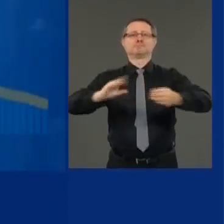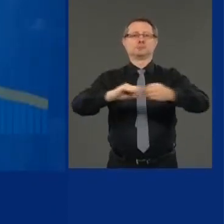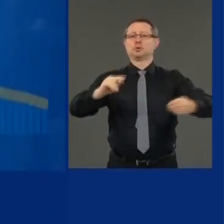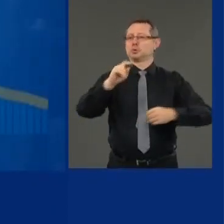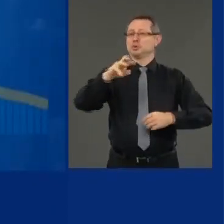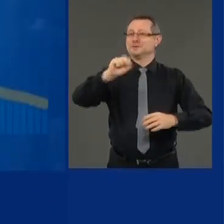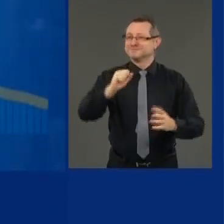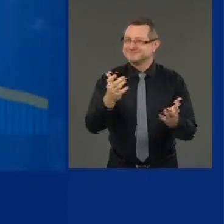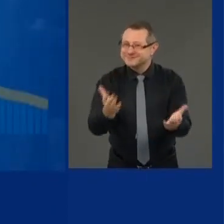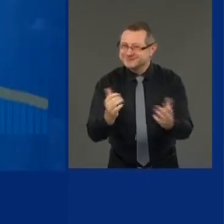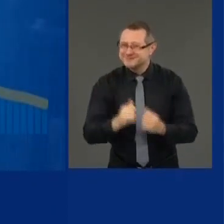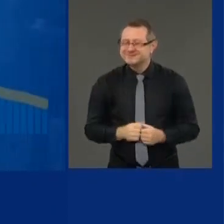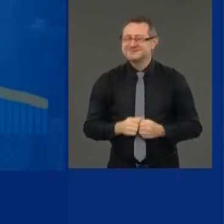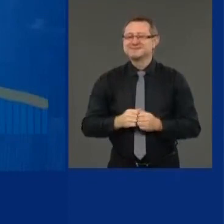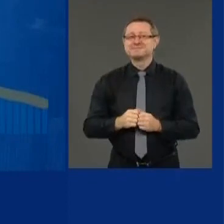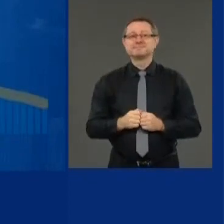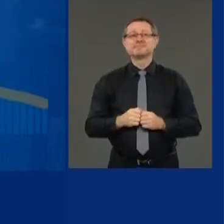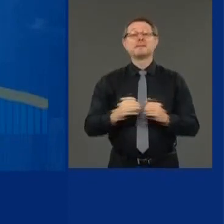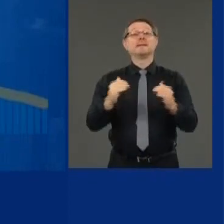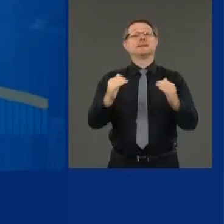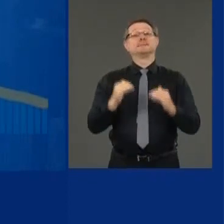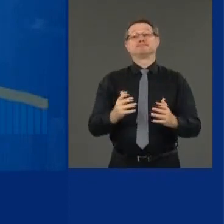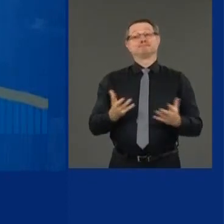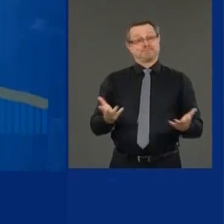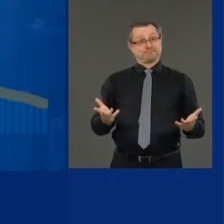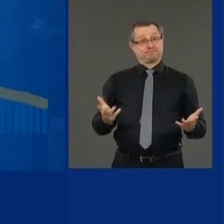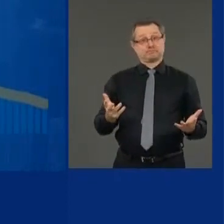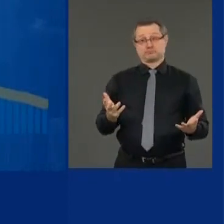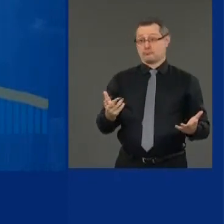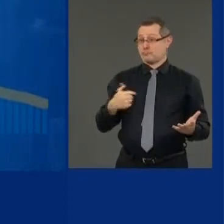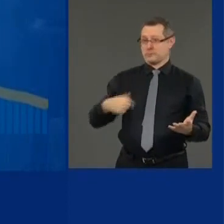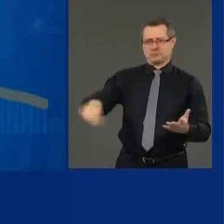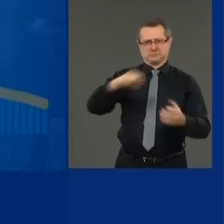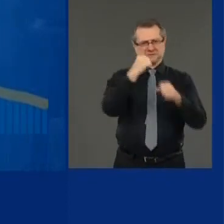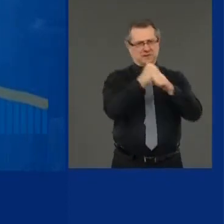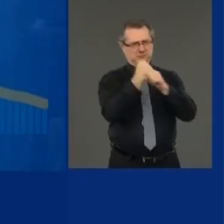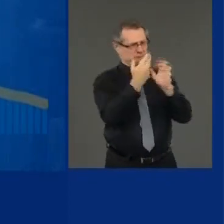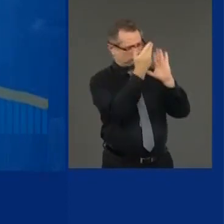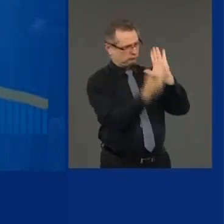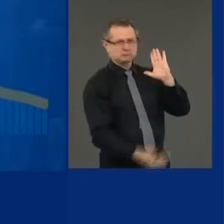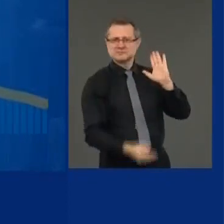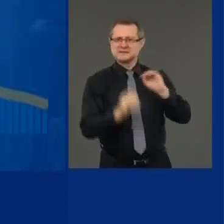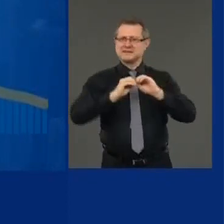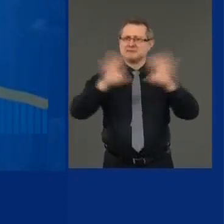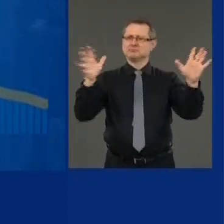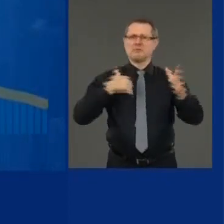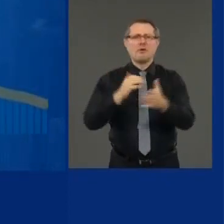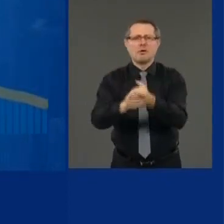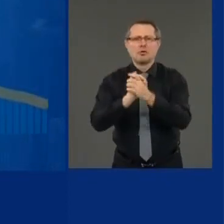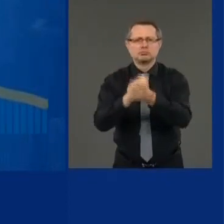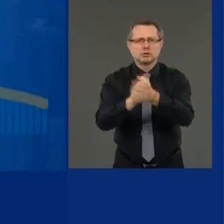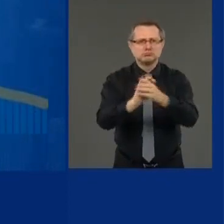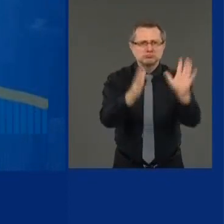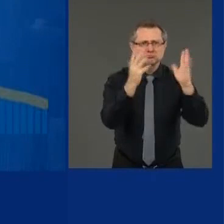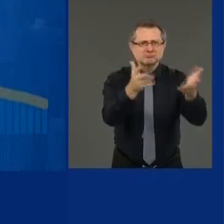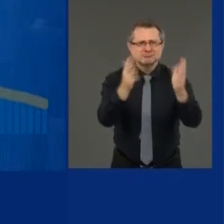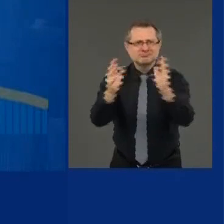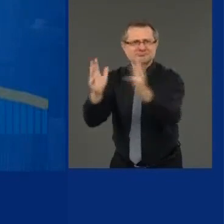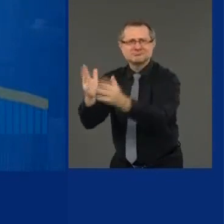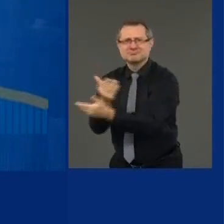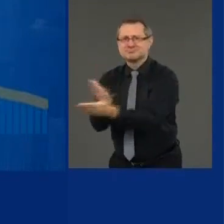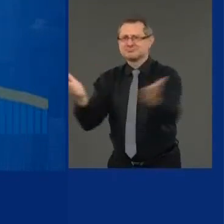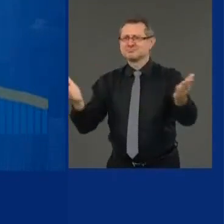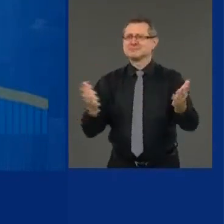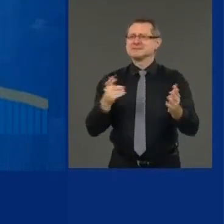Data is clear. We congratulate New Yorkers because they climbed the highest and hardest